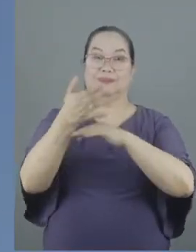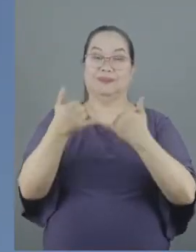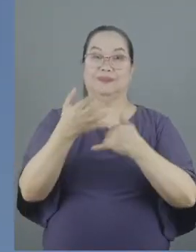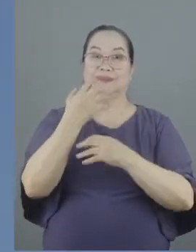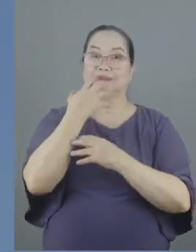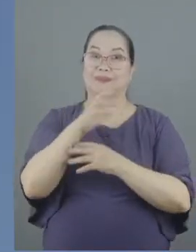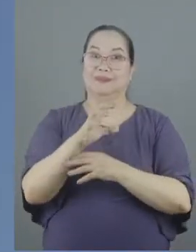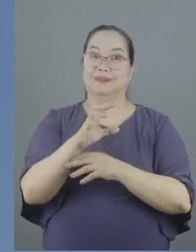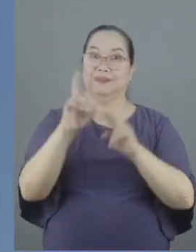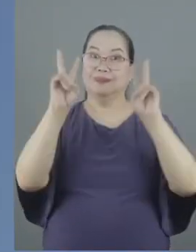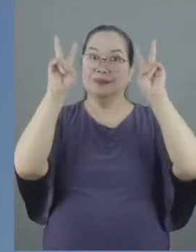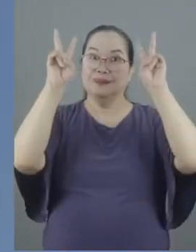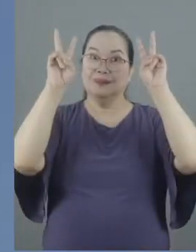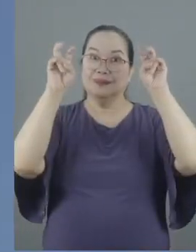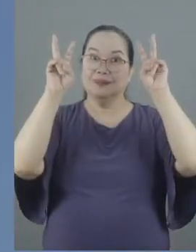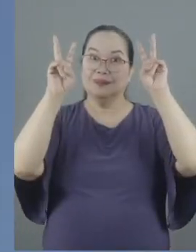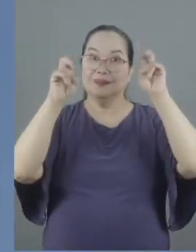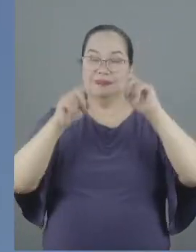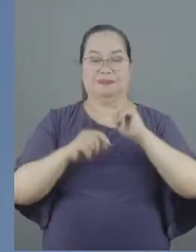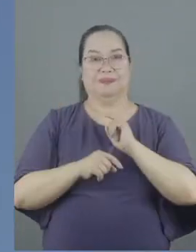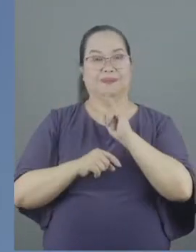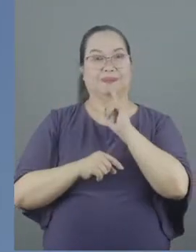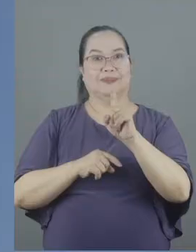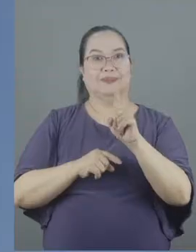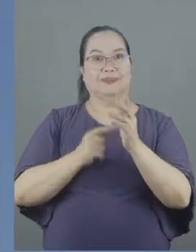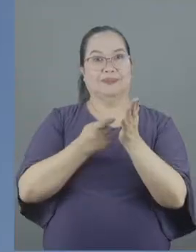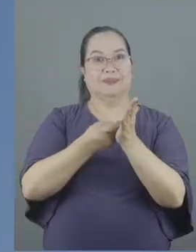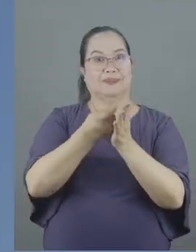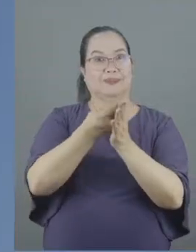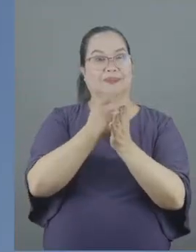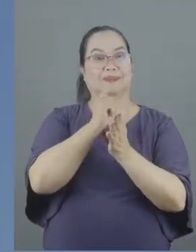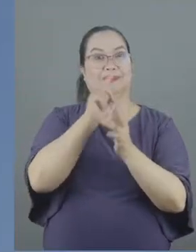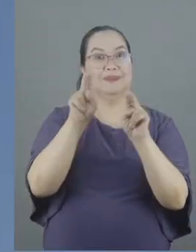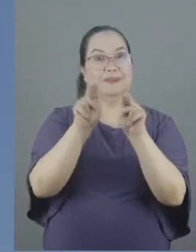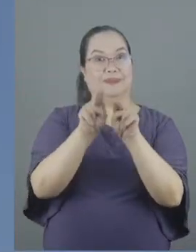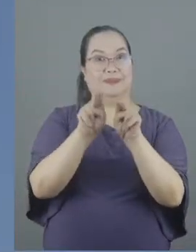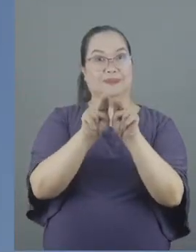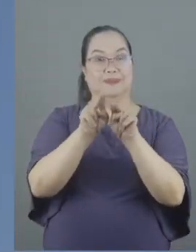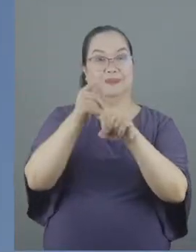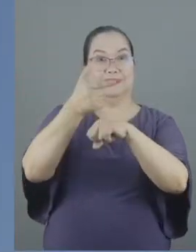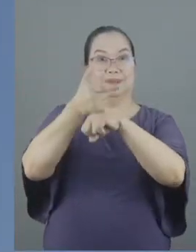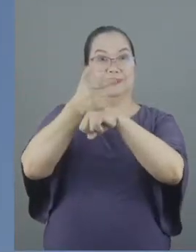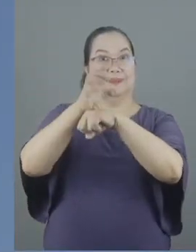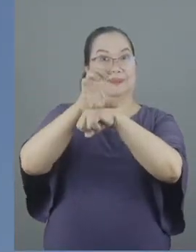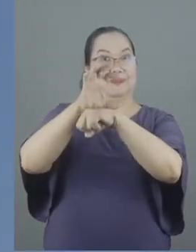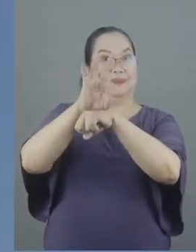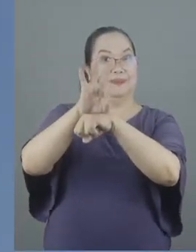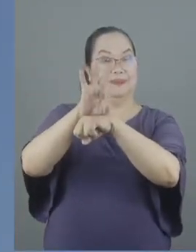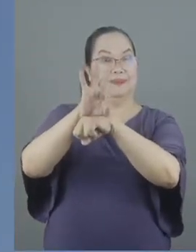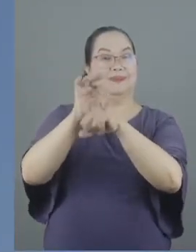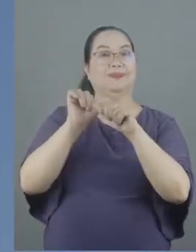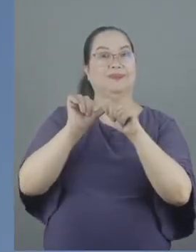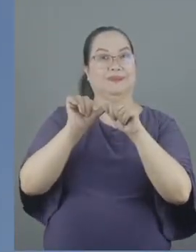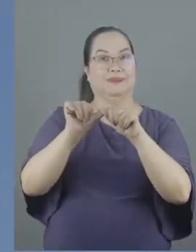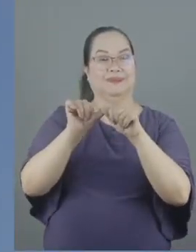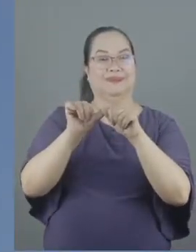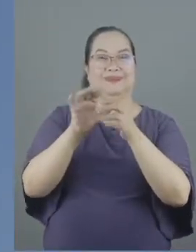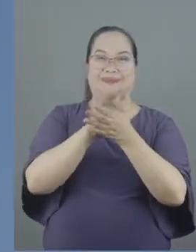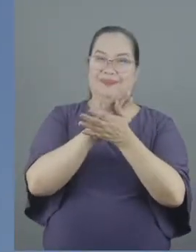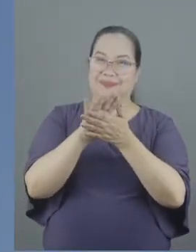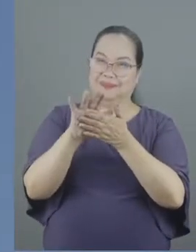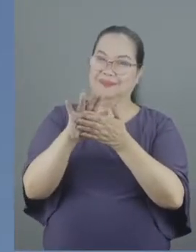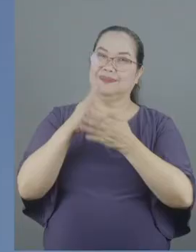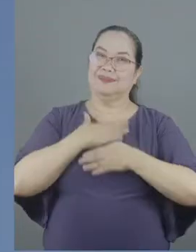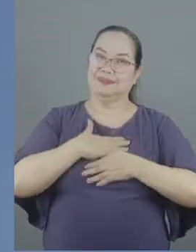topics. Truth be told, it is normal for a GCFer to keep things nice and pleasant